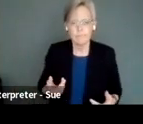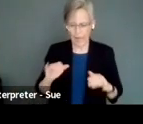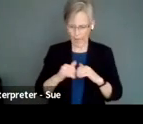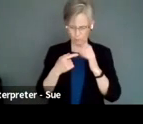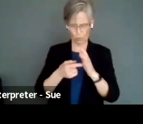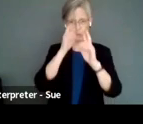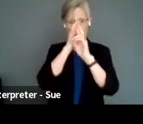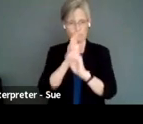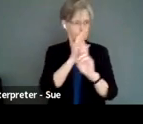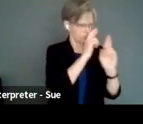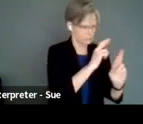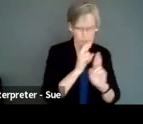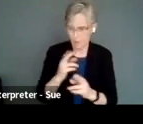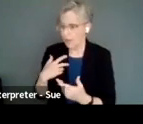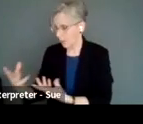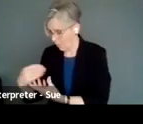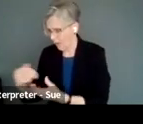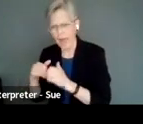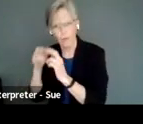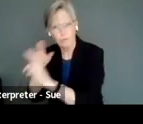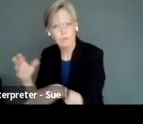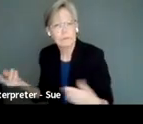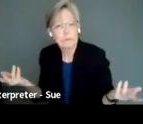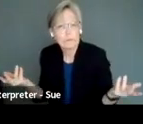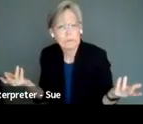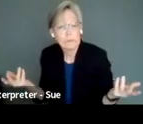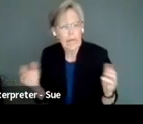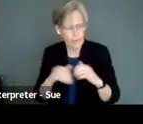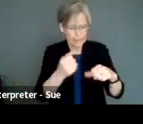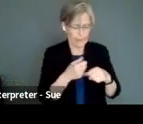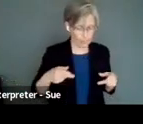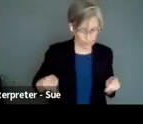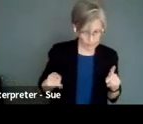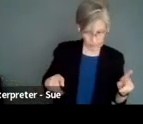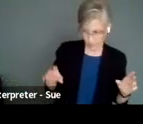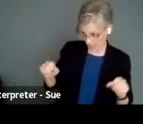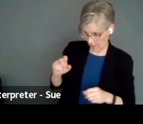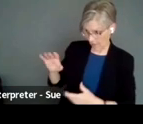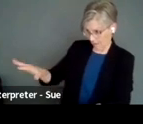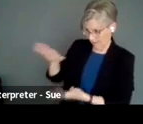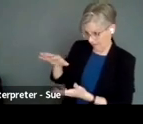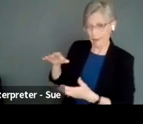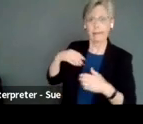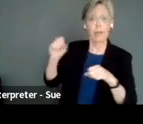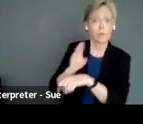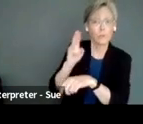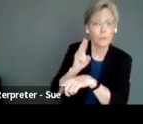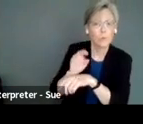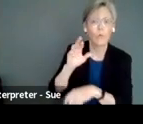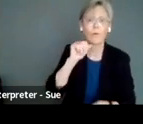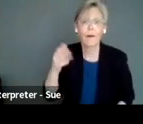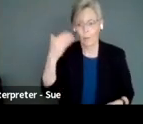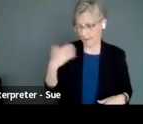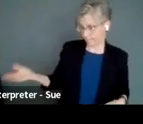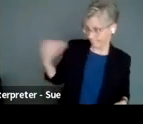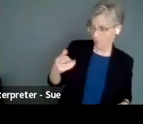respect for the people you're being inclusive of? How do you elicit permissions? Can I use this knowledge? This is part of what I've invited Holly to join me for